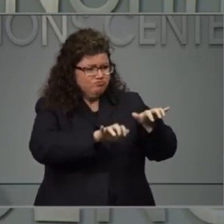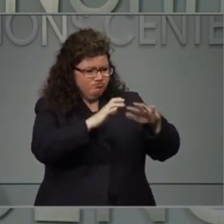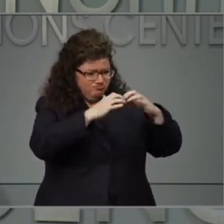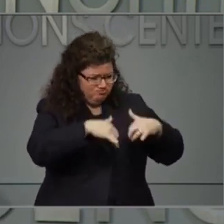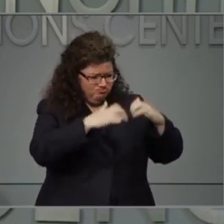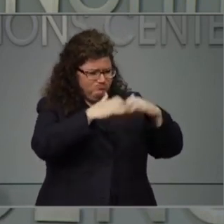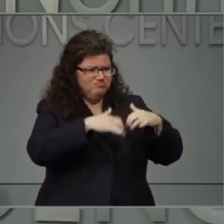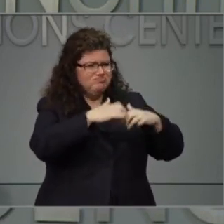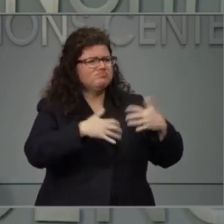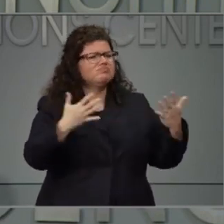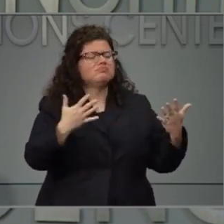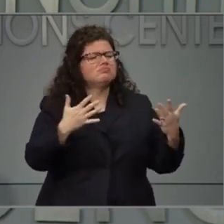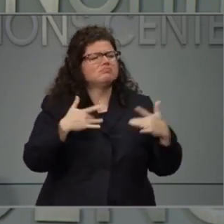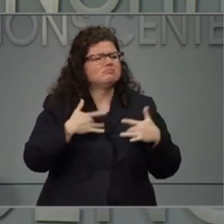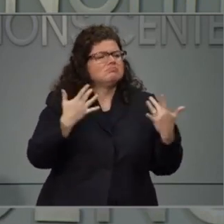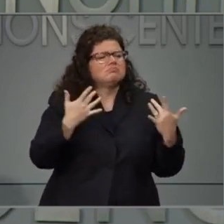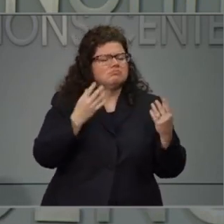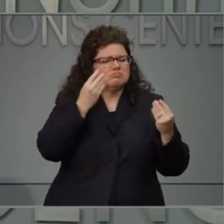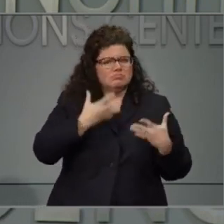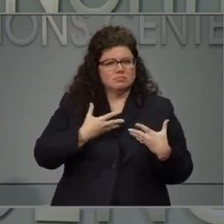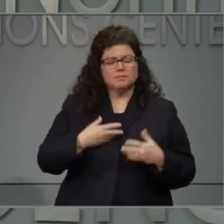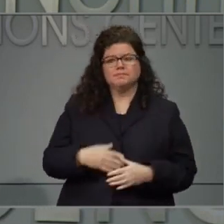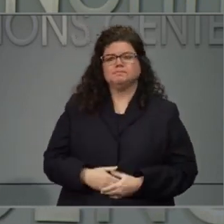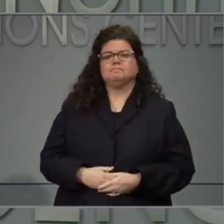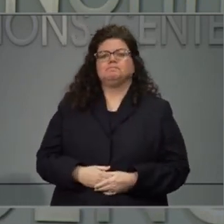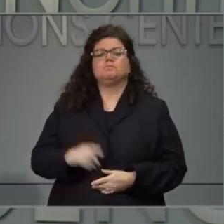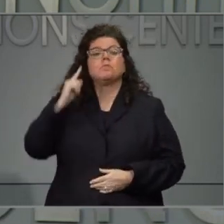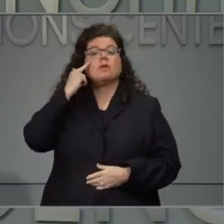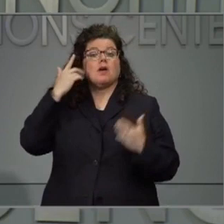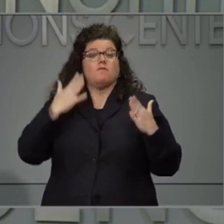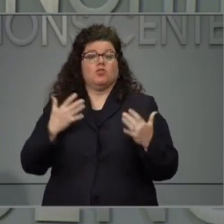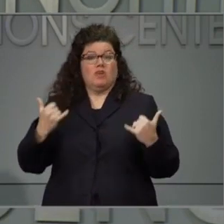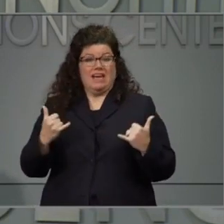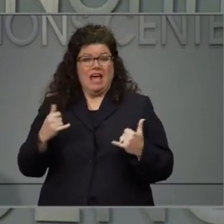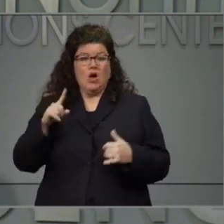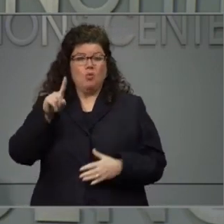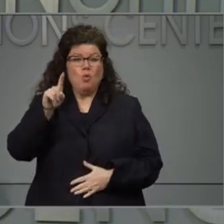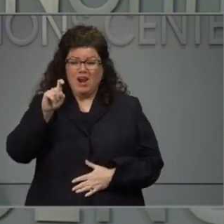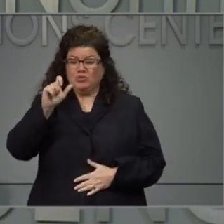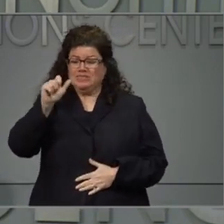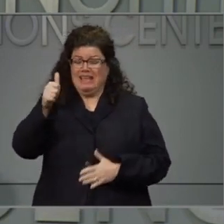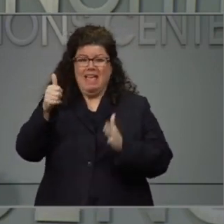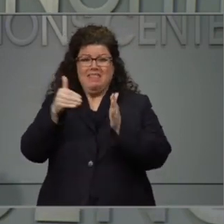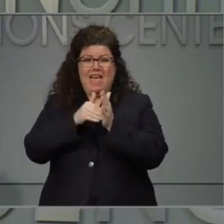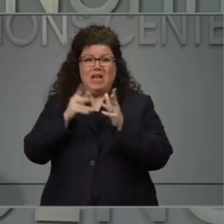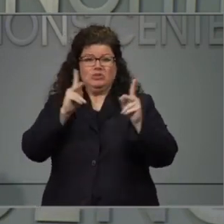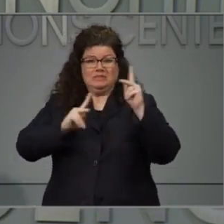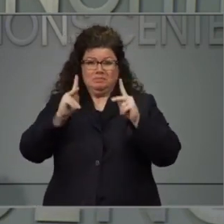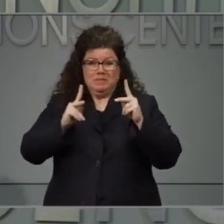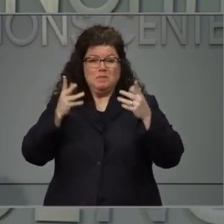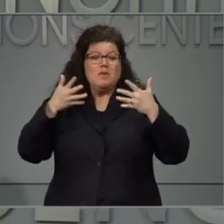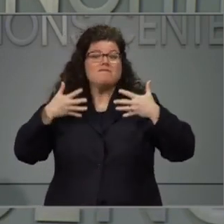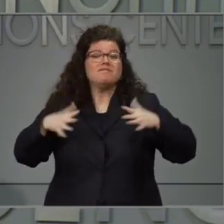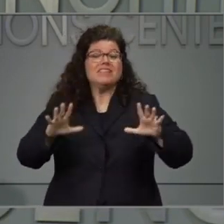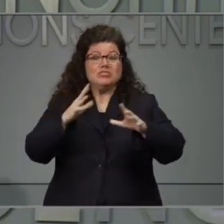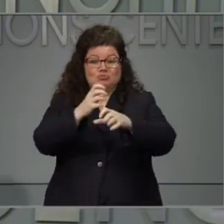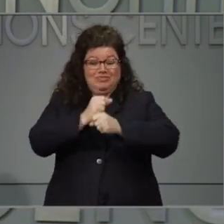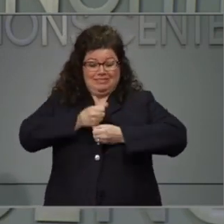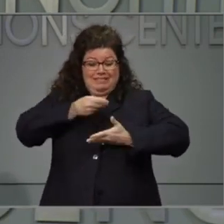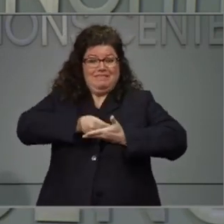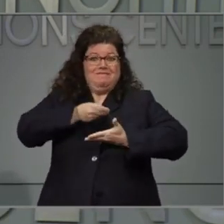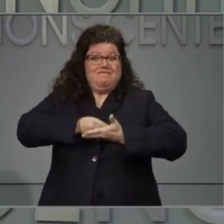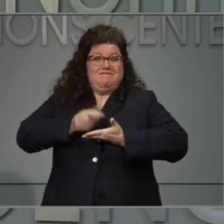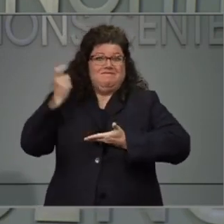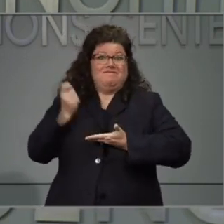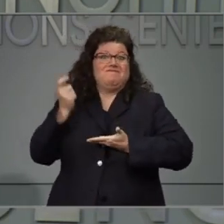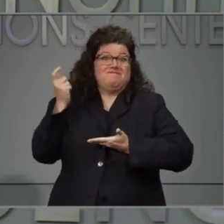Right now, about 110,000 people have received checks, and I believe